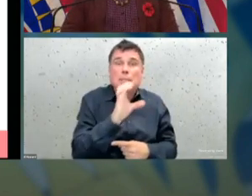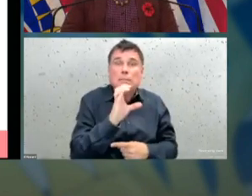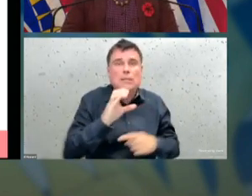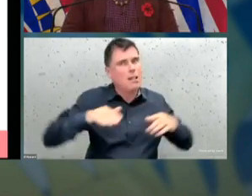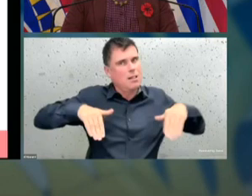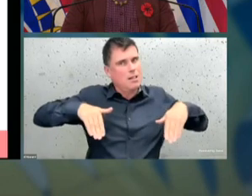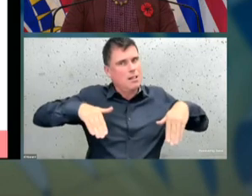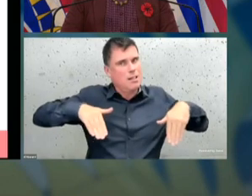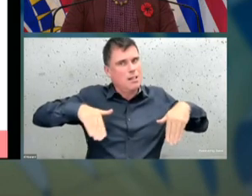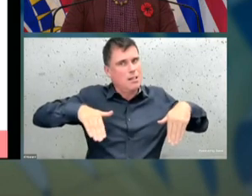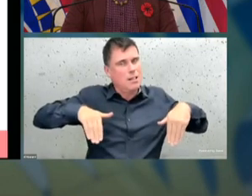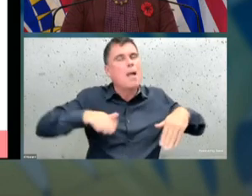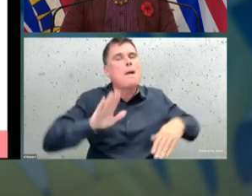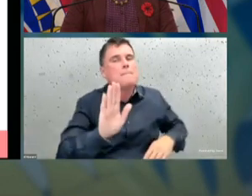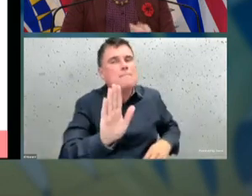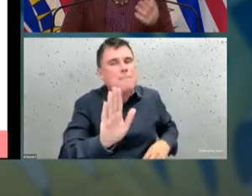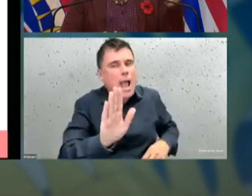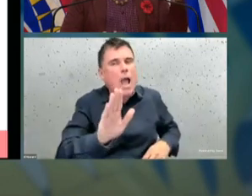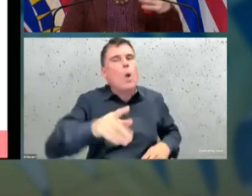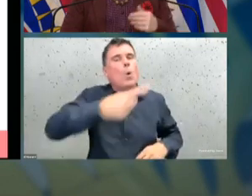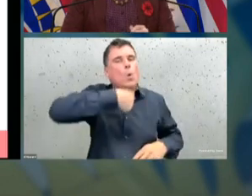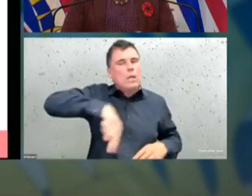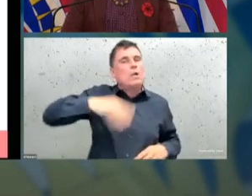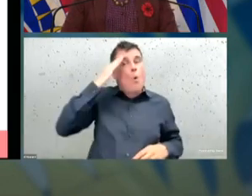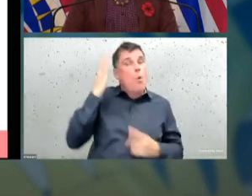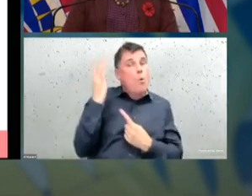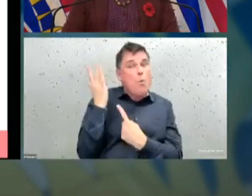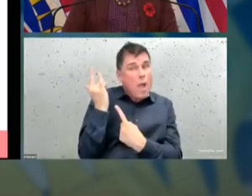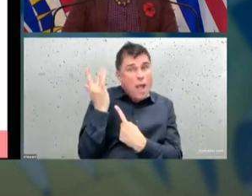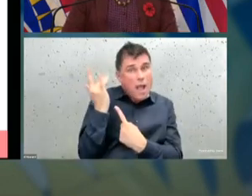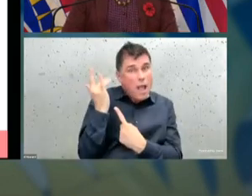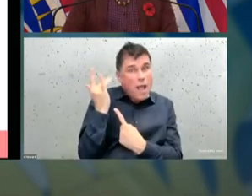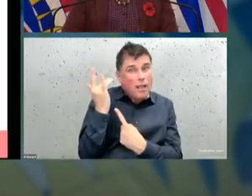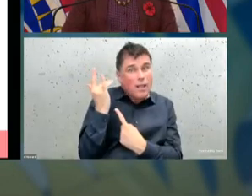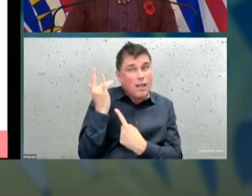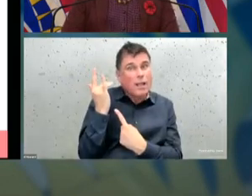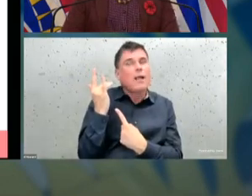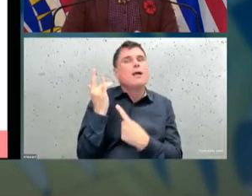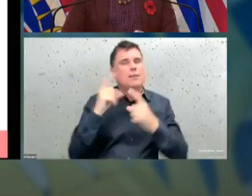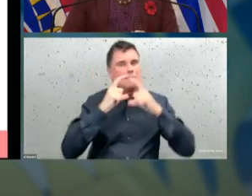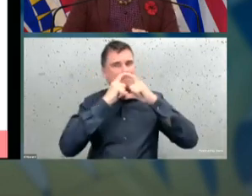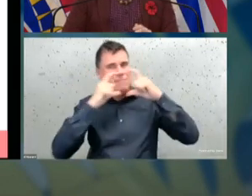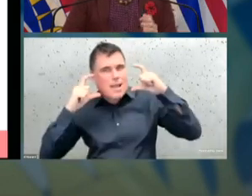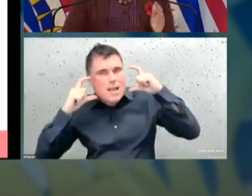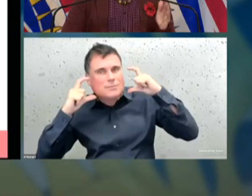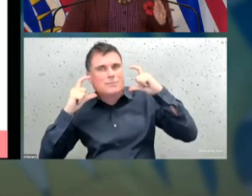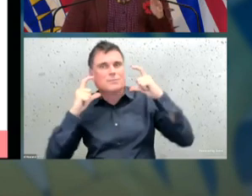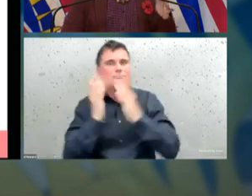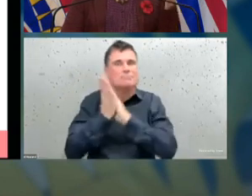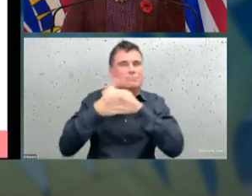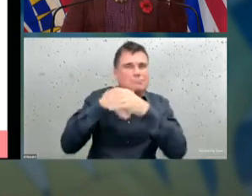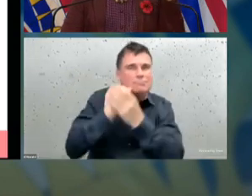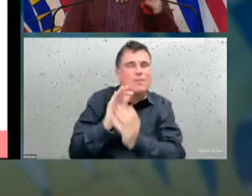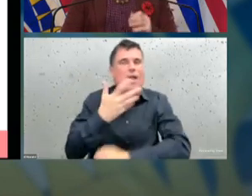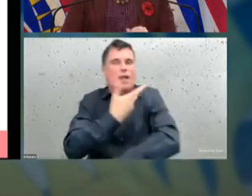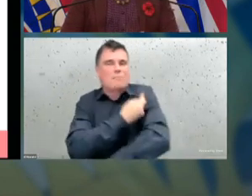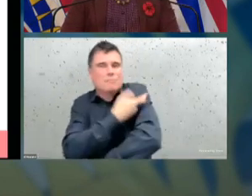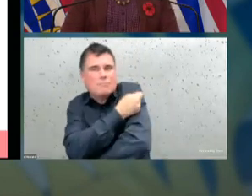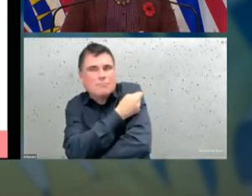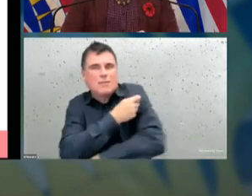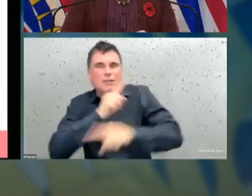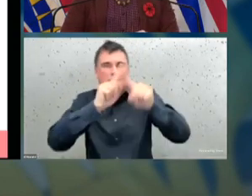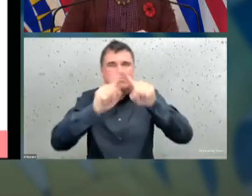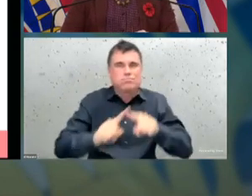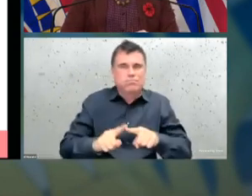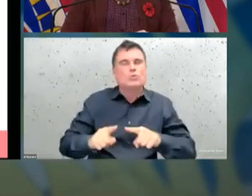young children being vaccinated, and by the measures we've taken to protect young children, where we see the rates going up, as I mentioned,